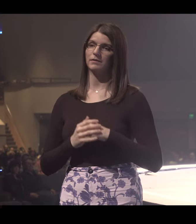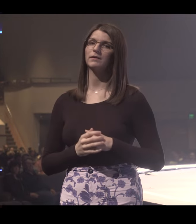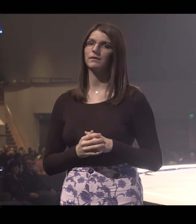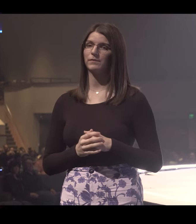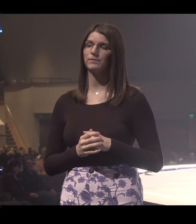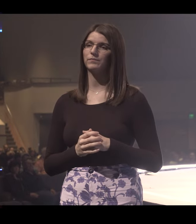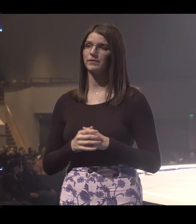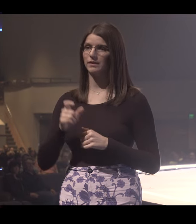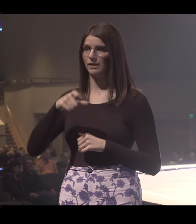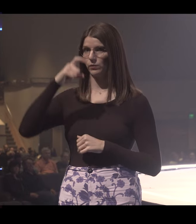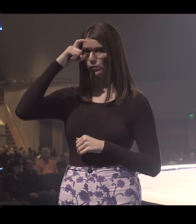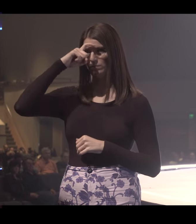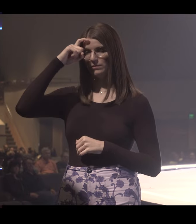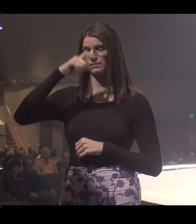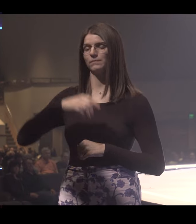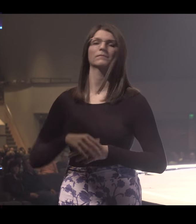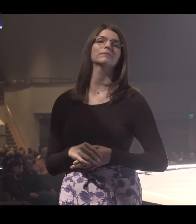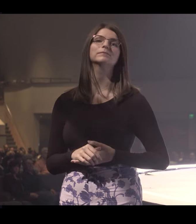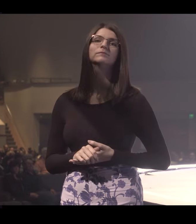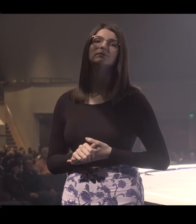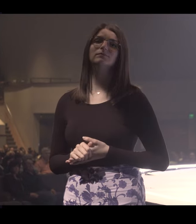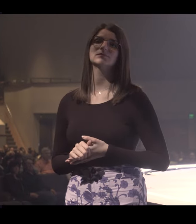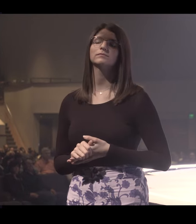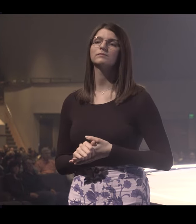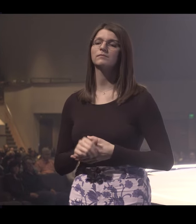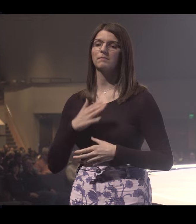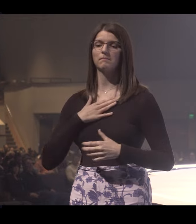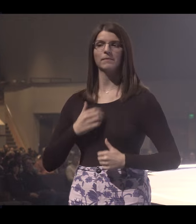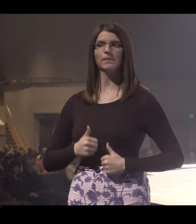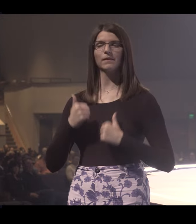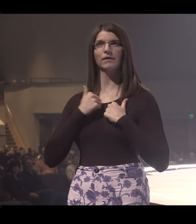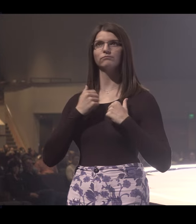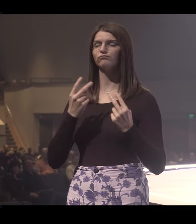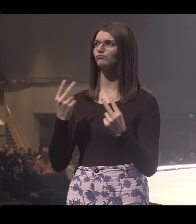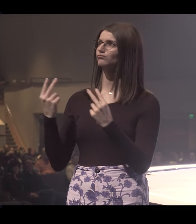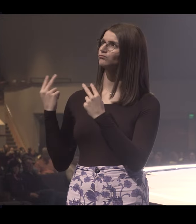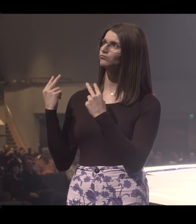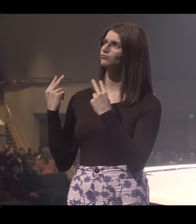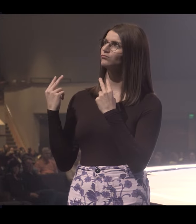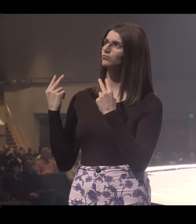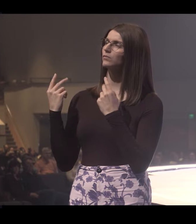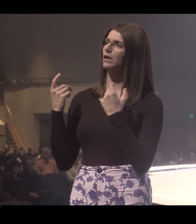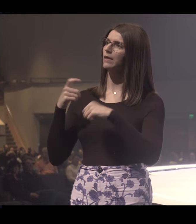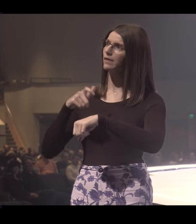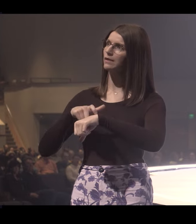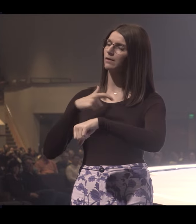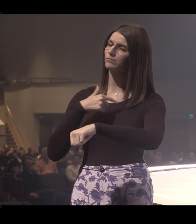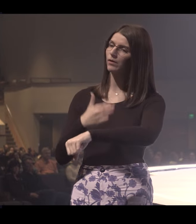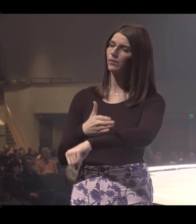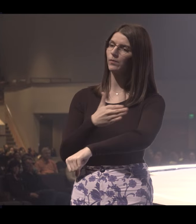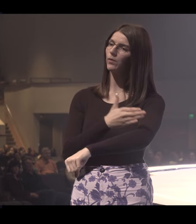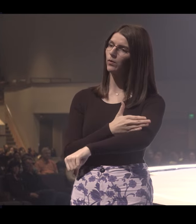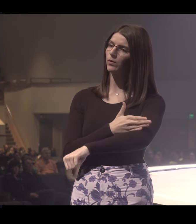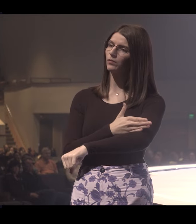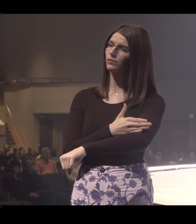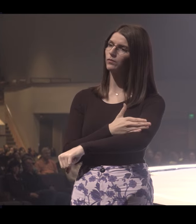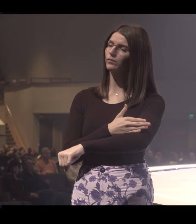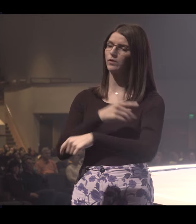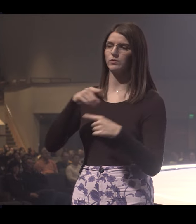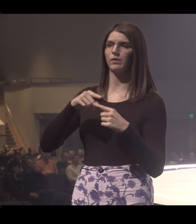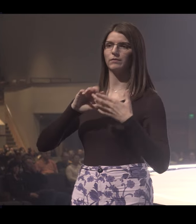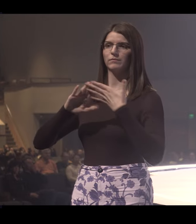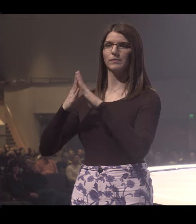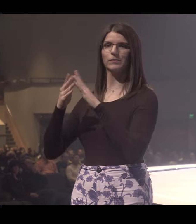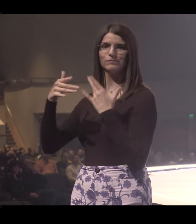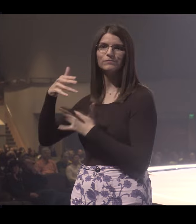desperately do. But when I look back on my life, I know the times in my life I've grown the most has always been in the